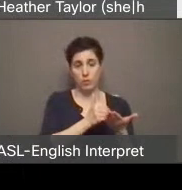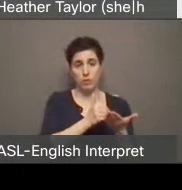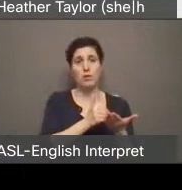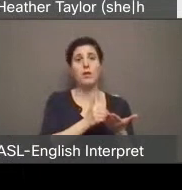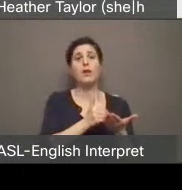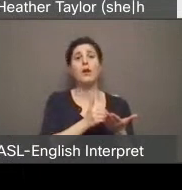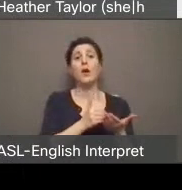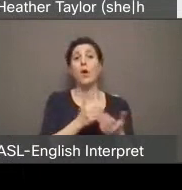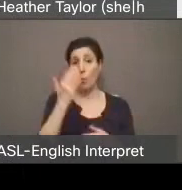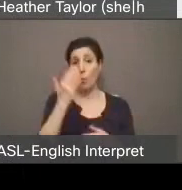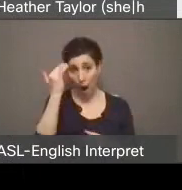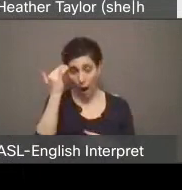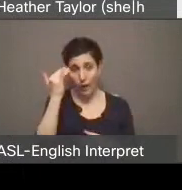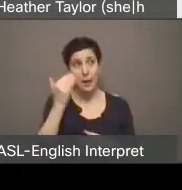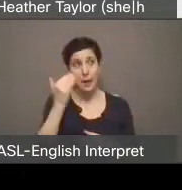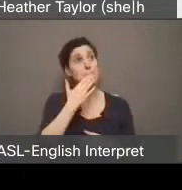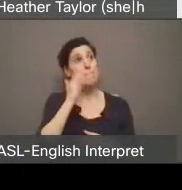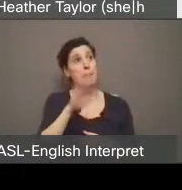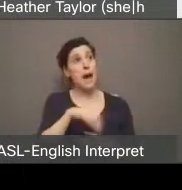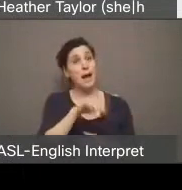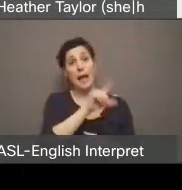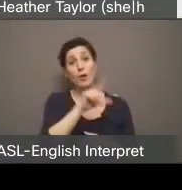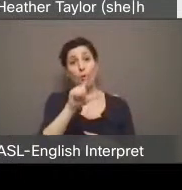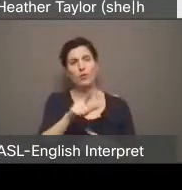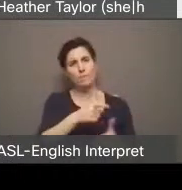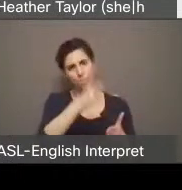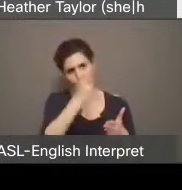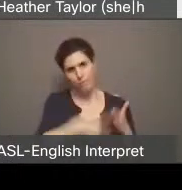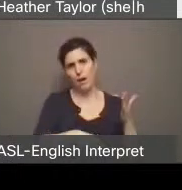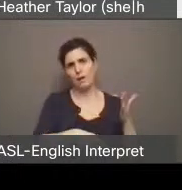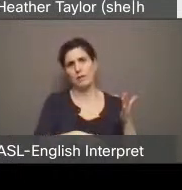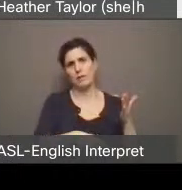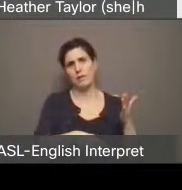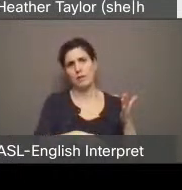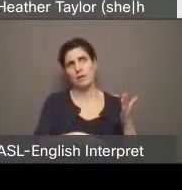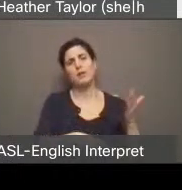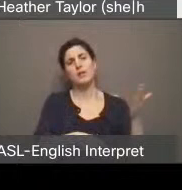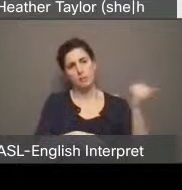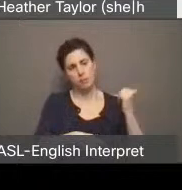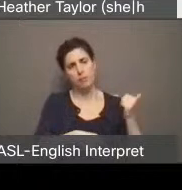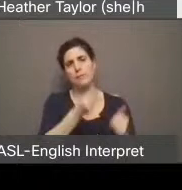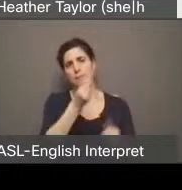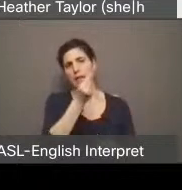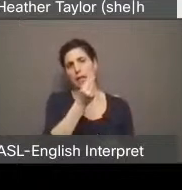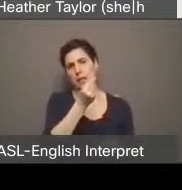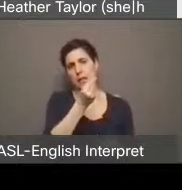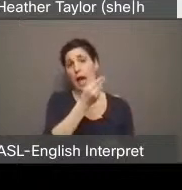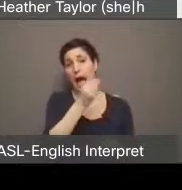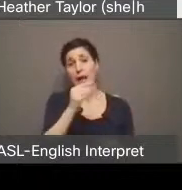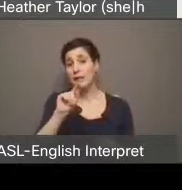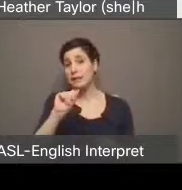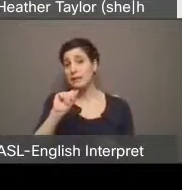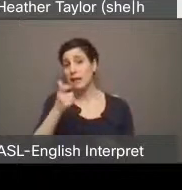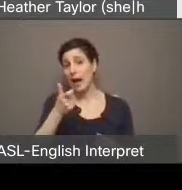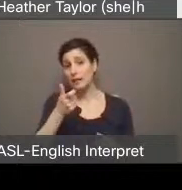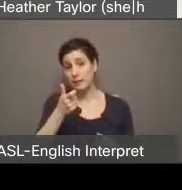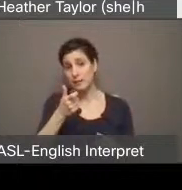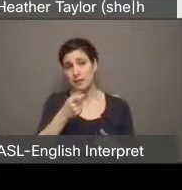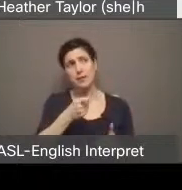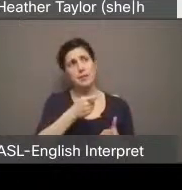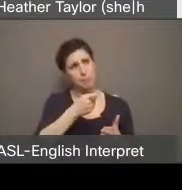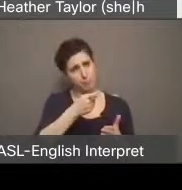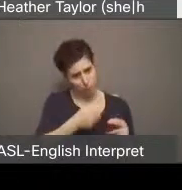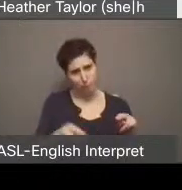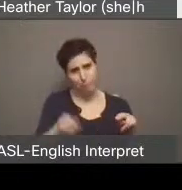fines for bad landlords and also tax increases, which are ridiculously low,